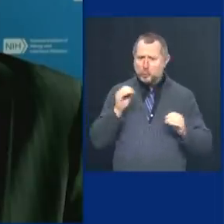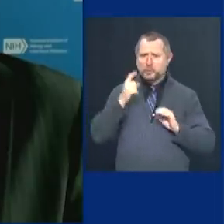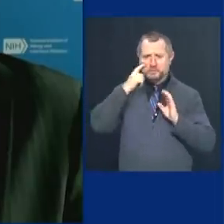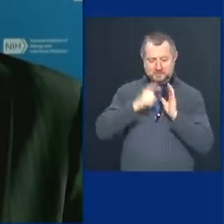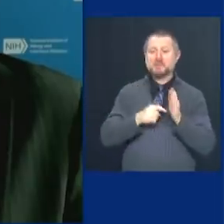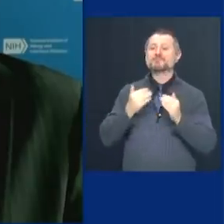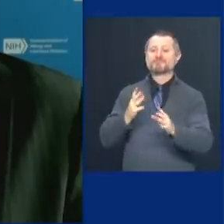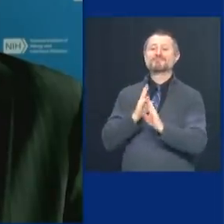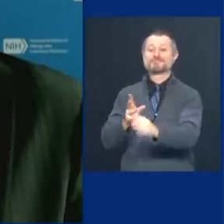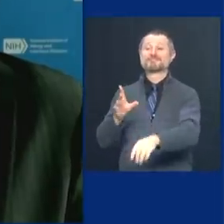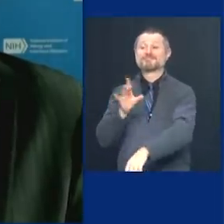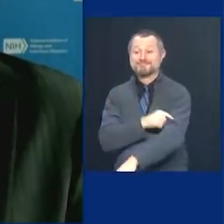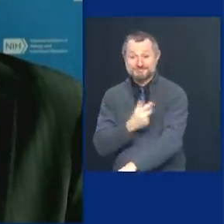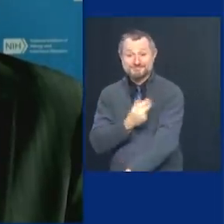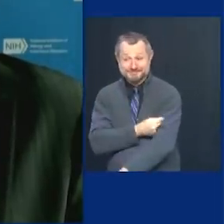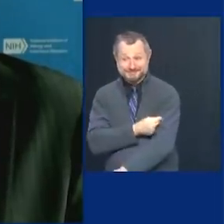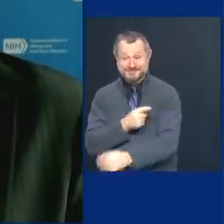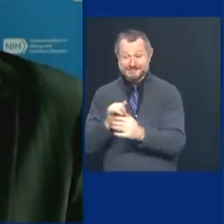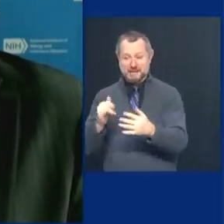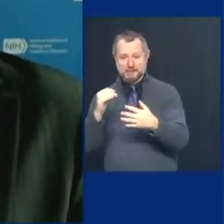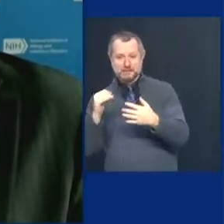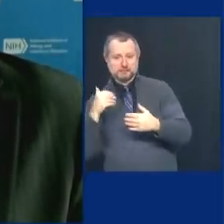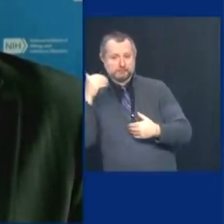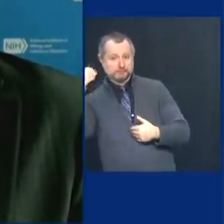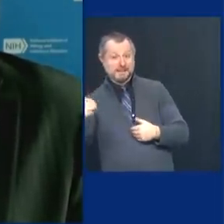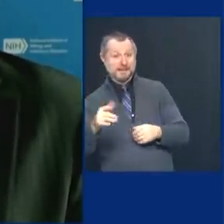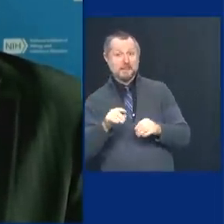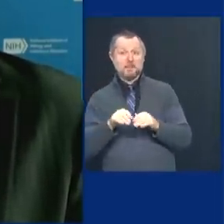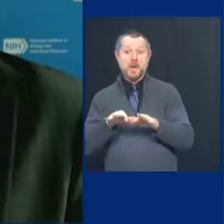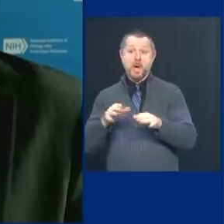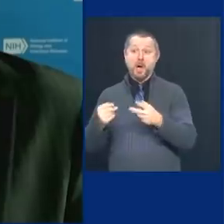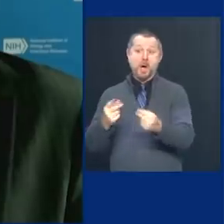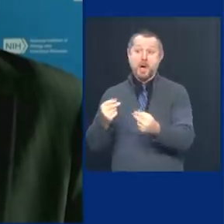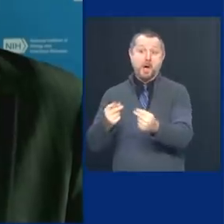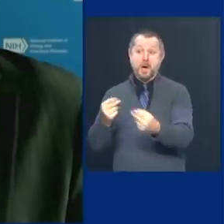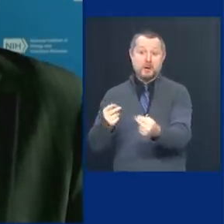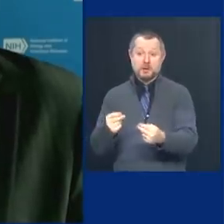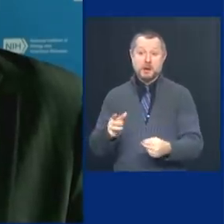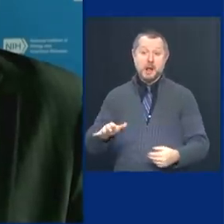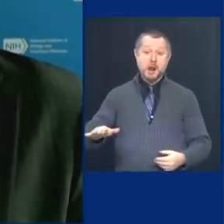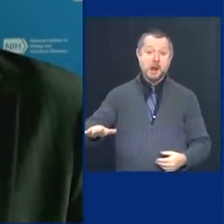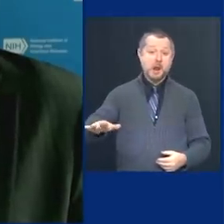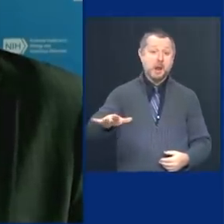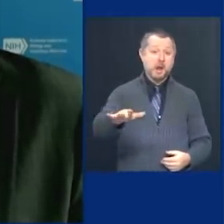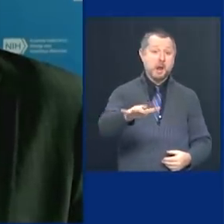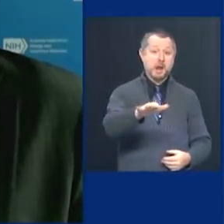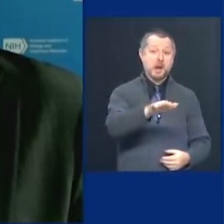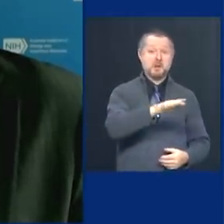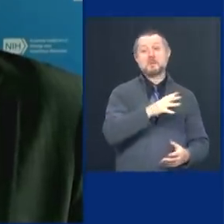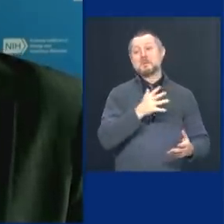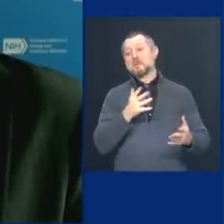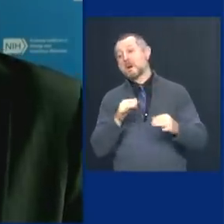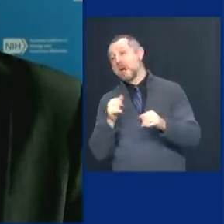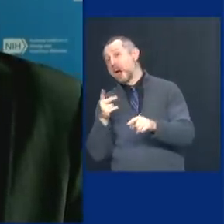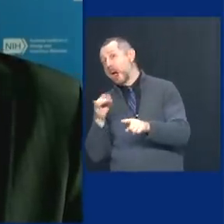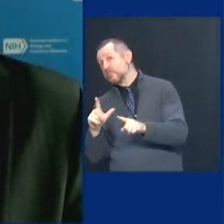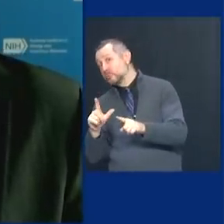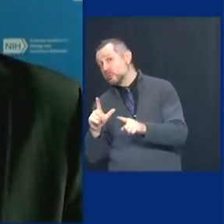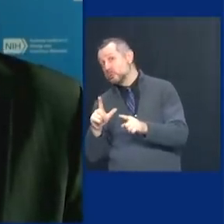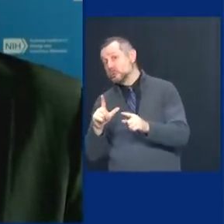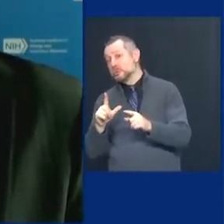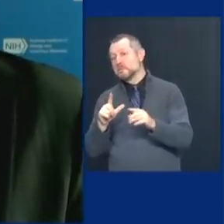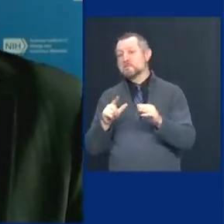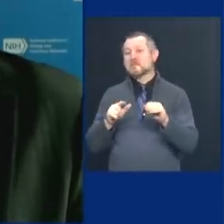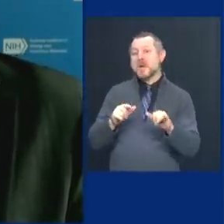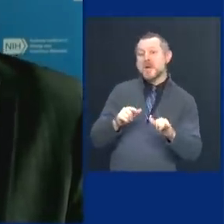vaccinated in a full court press, get them really going, and you do that through April, May,